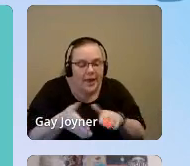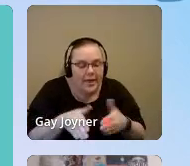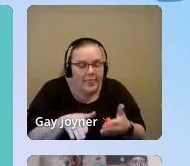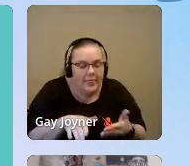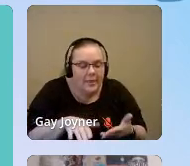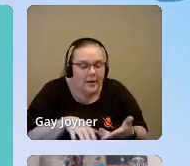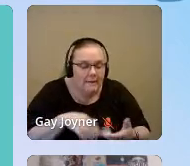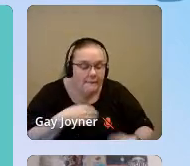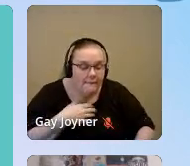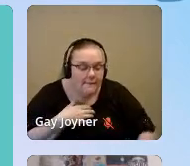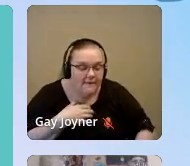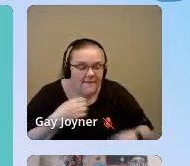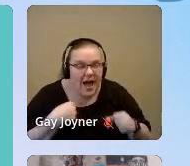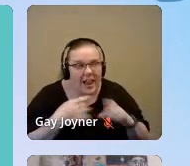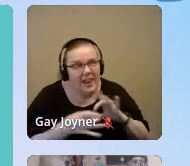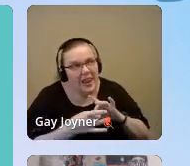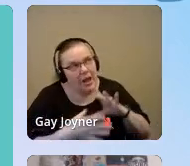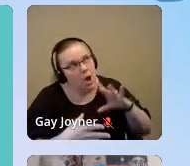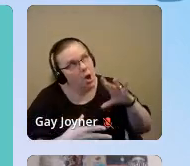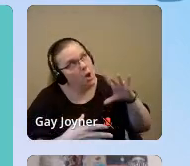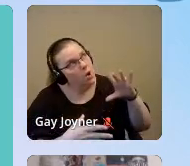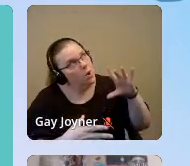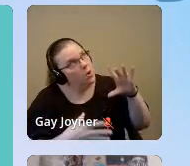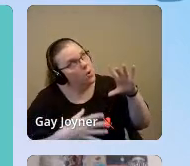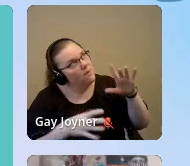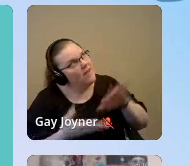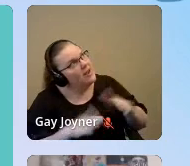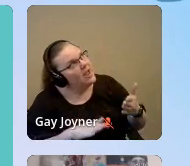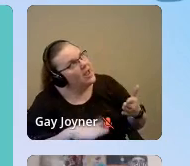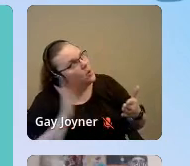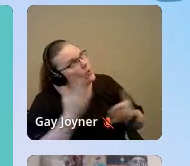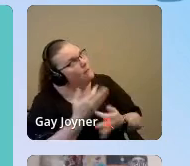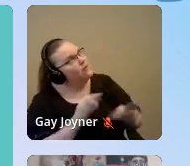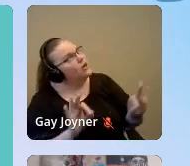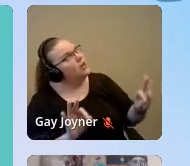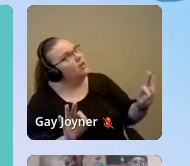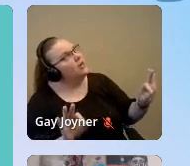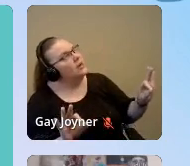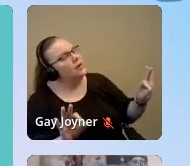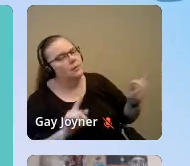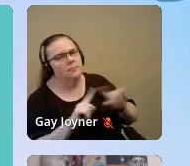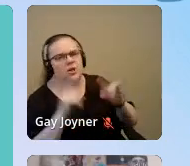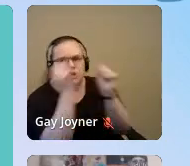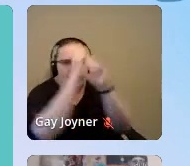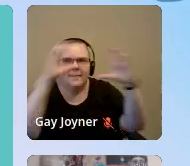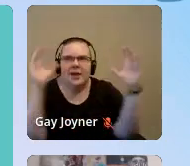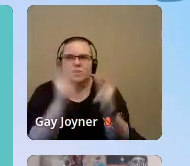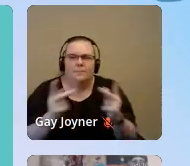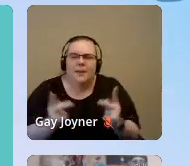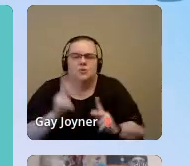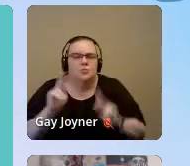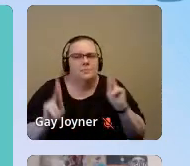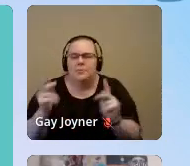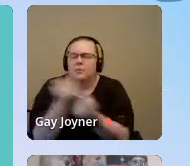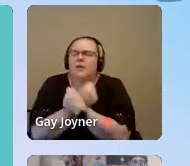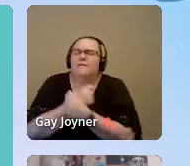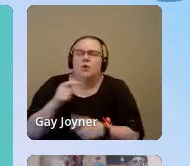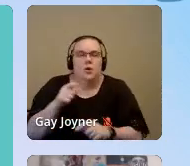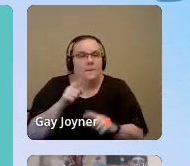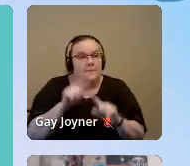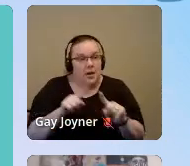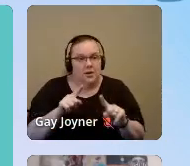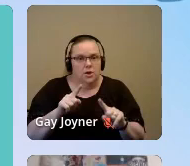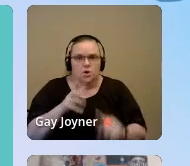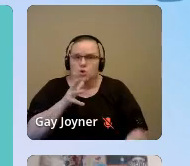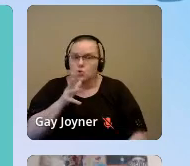know if she let go, would she be free? She imagined a place where all the people loved her. She wasn't crazy, but when grandma,